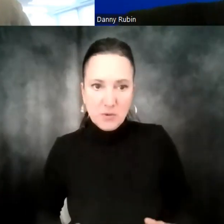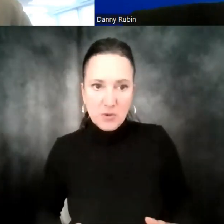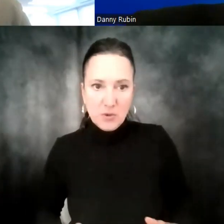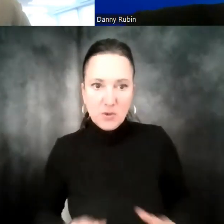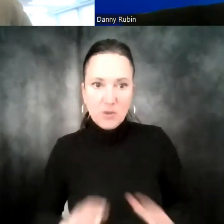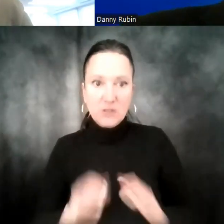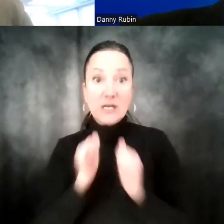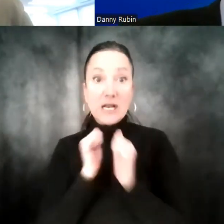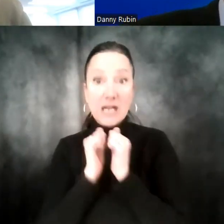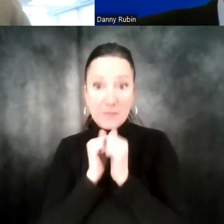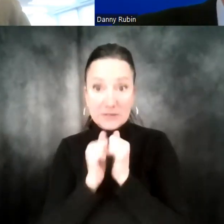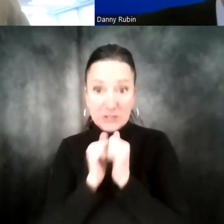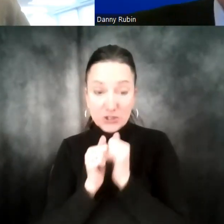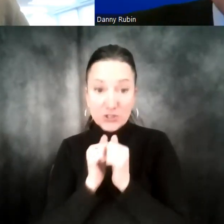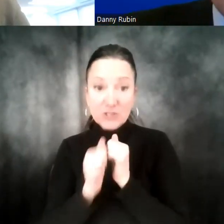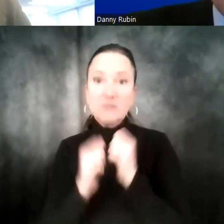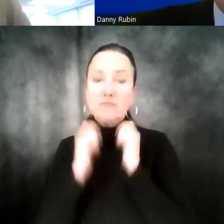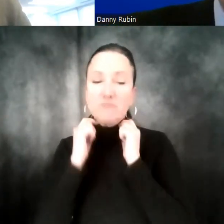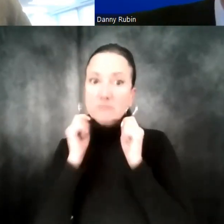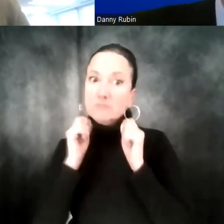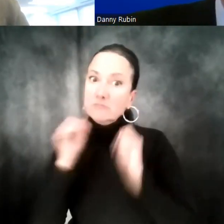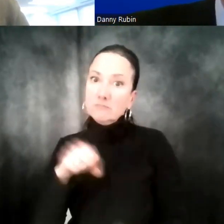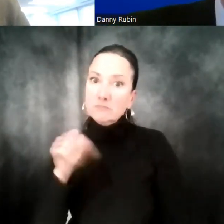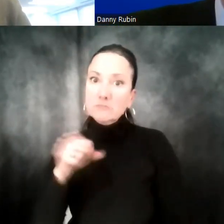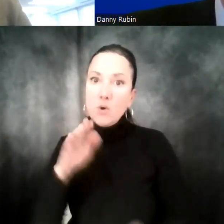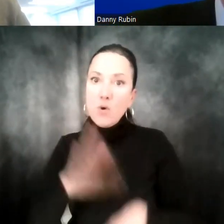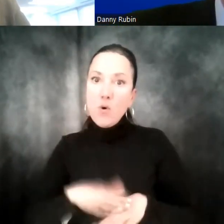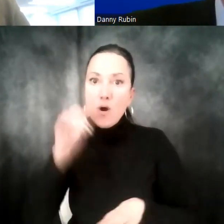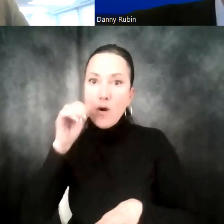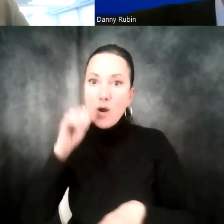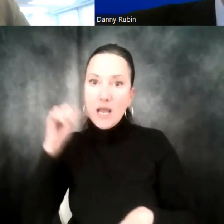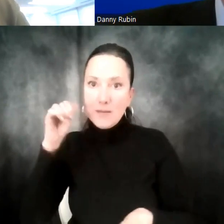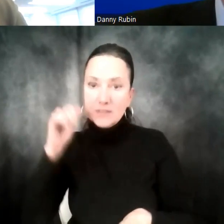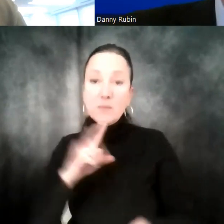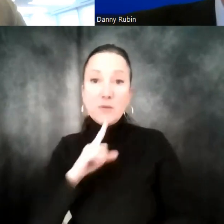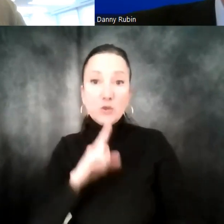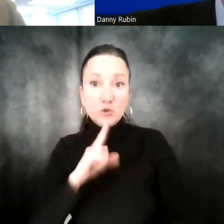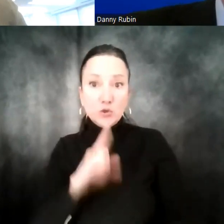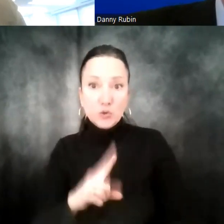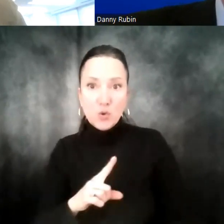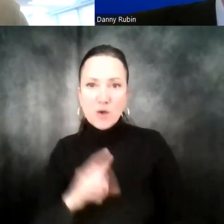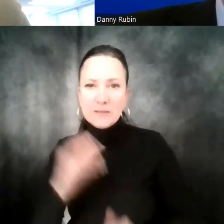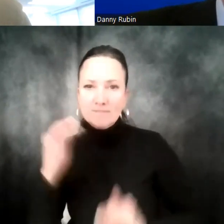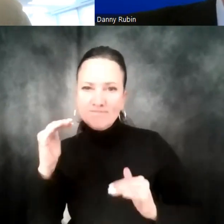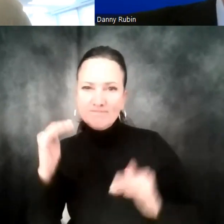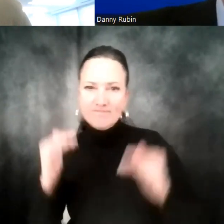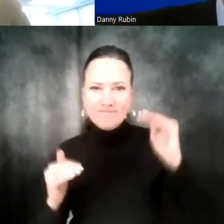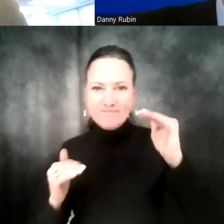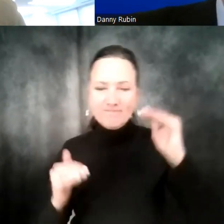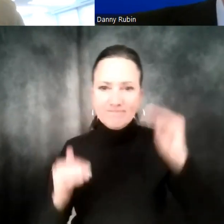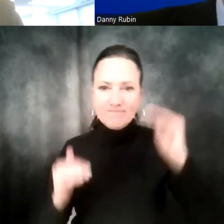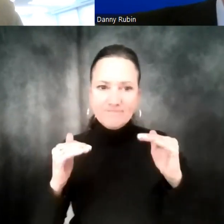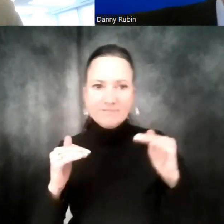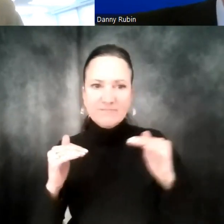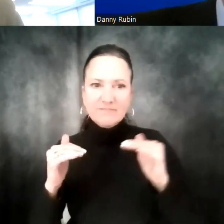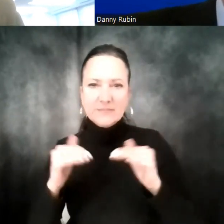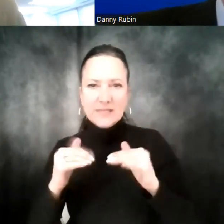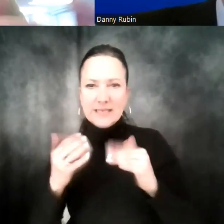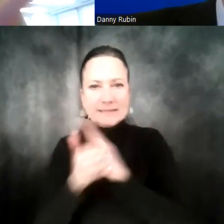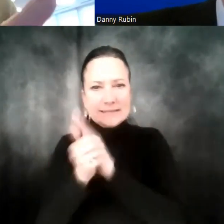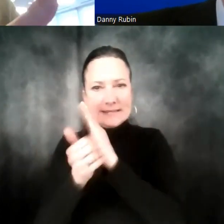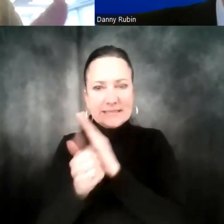space or a lot of competition on Amazon. So they need to make sure they're leveraging like upper funnel tactics or mid funnel tactics